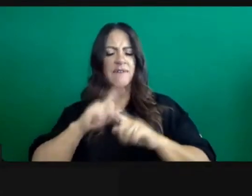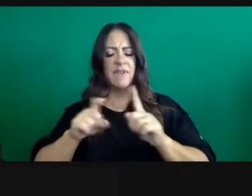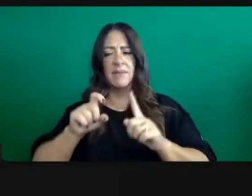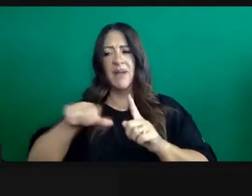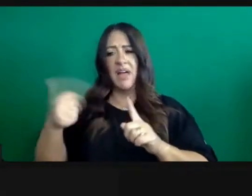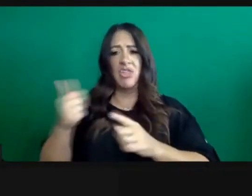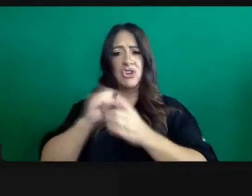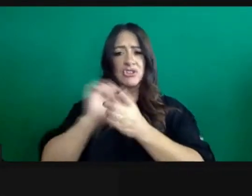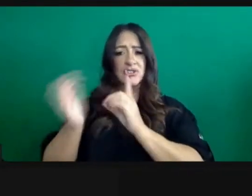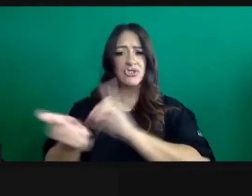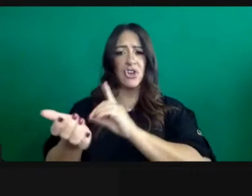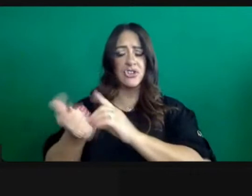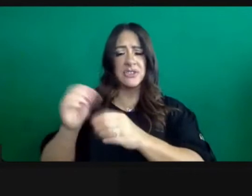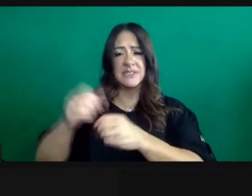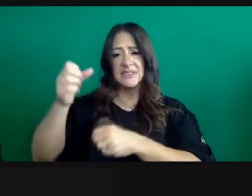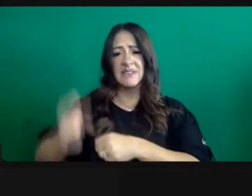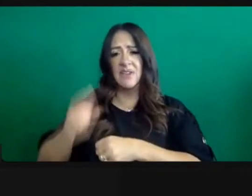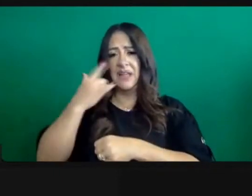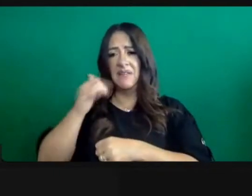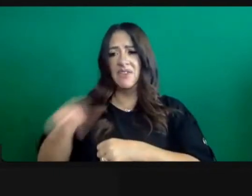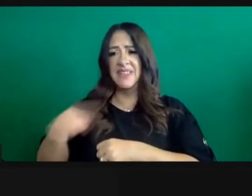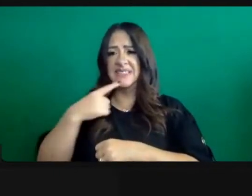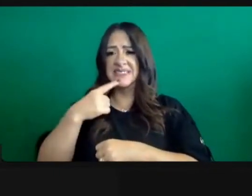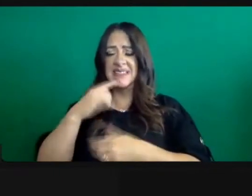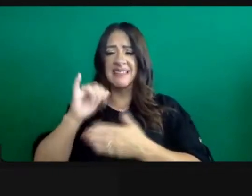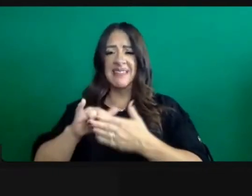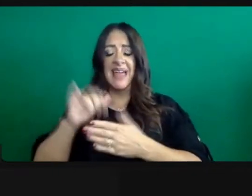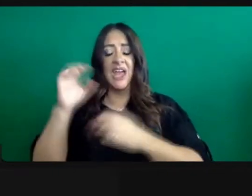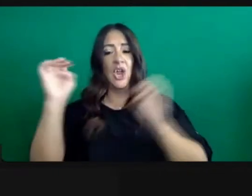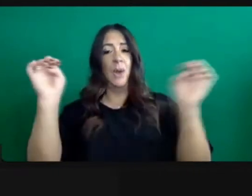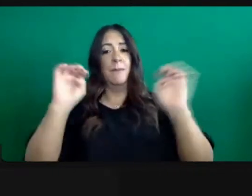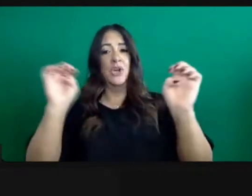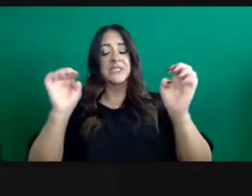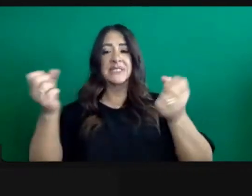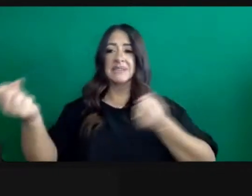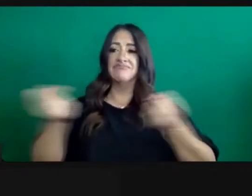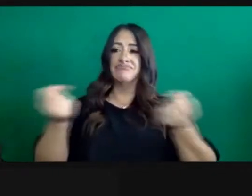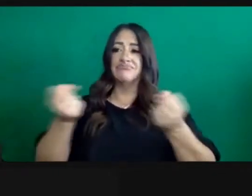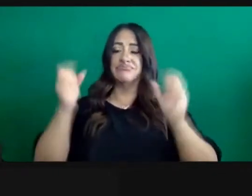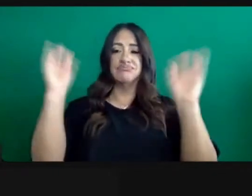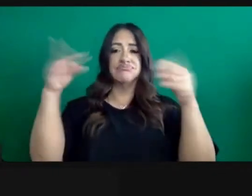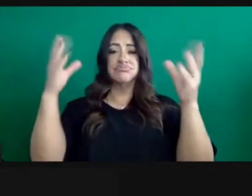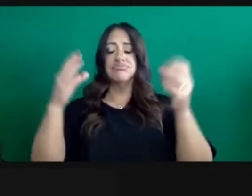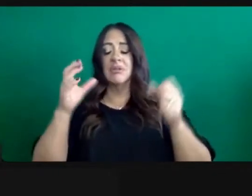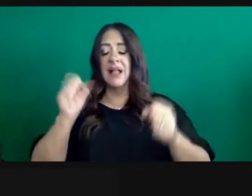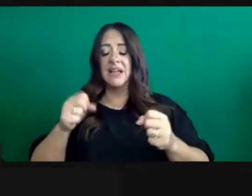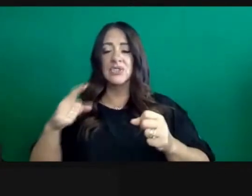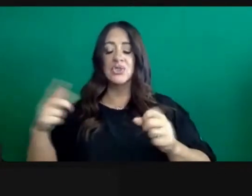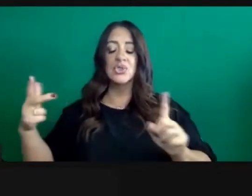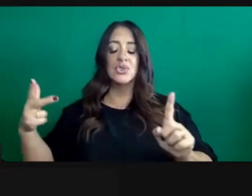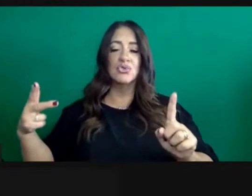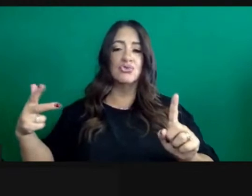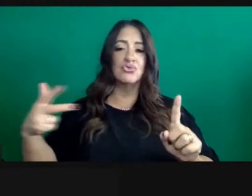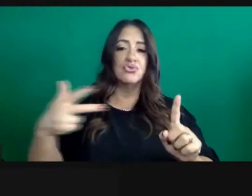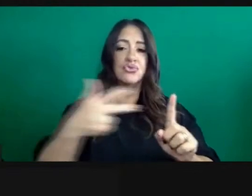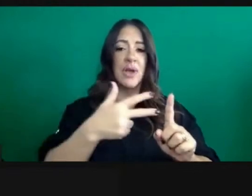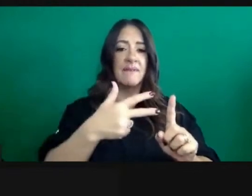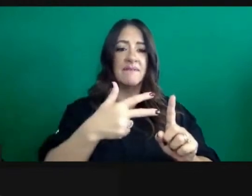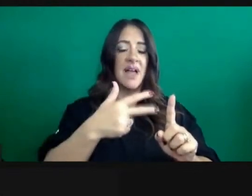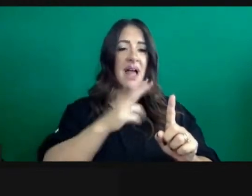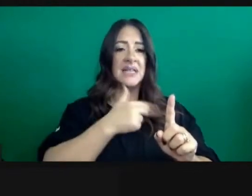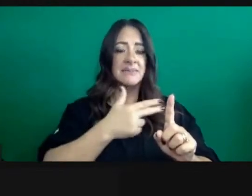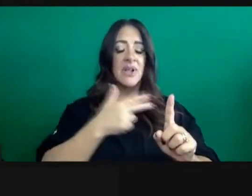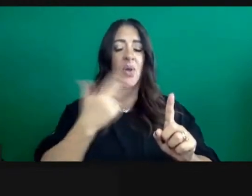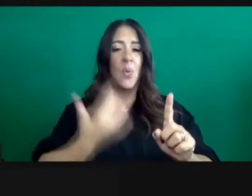Southern California, including, you know, ambulances having to circle before they can drop off patients at hospitals or patients being